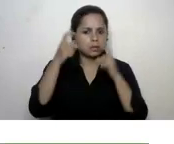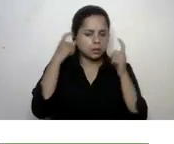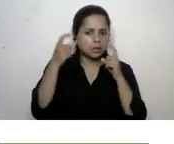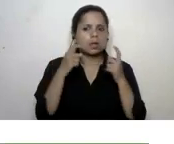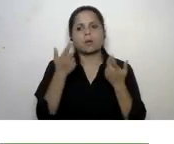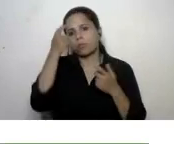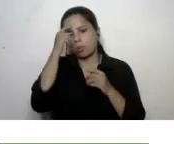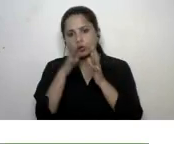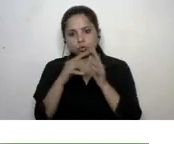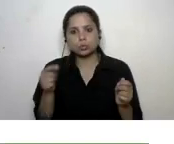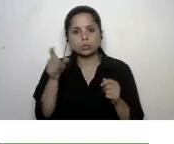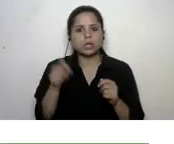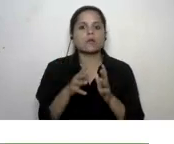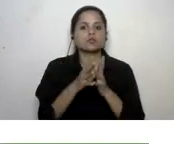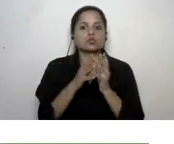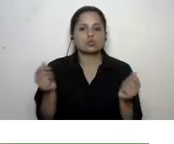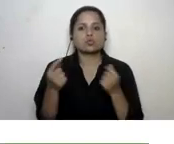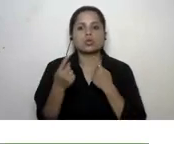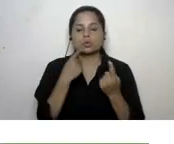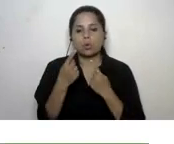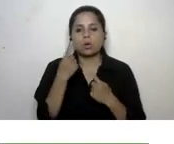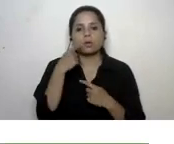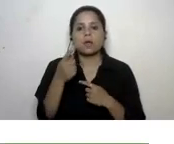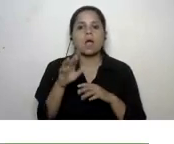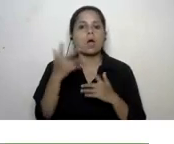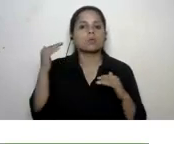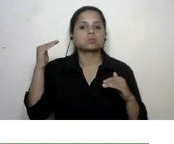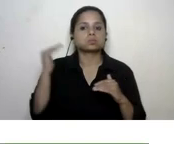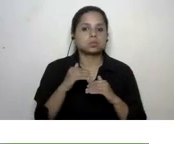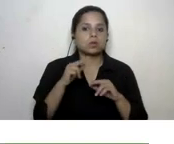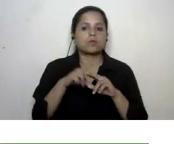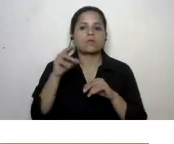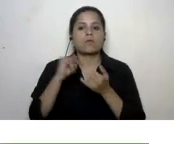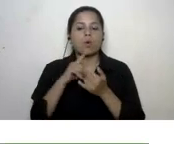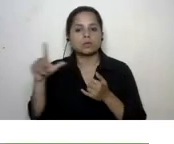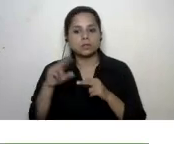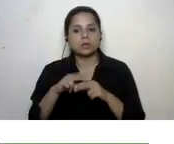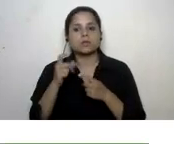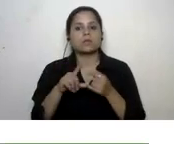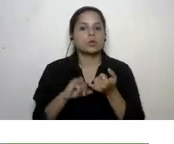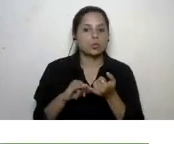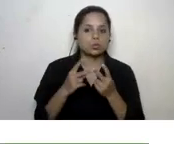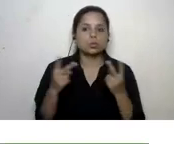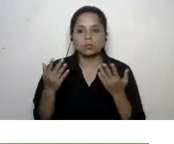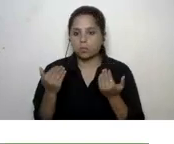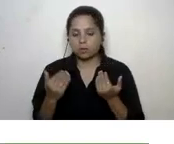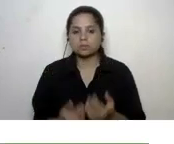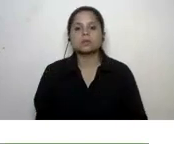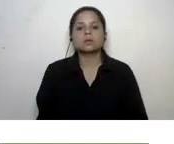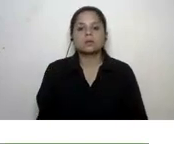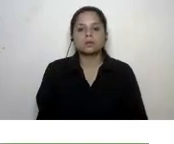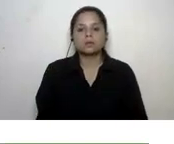they can think of solutions on how to reduce fossil fuels they can also um